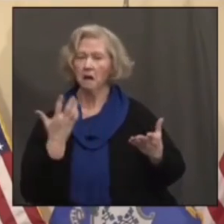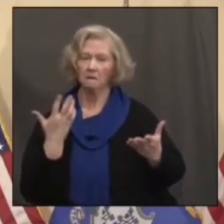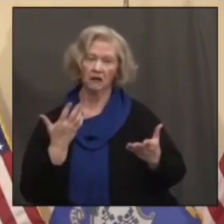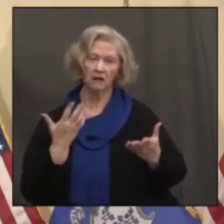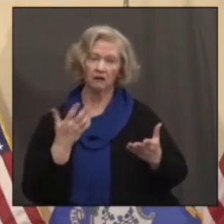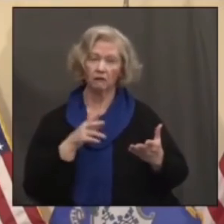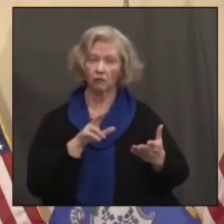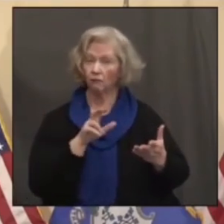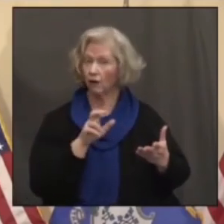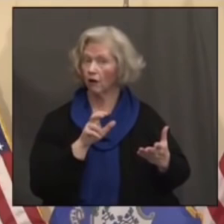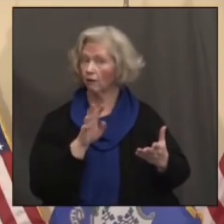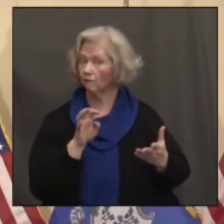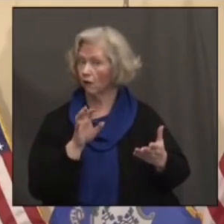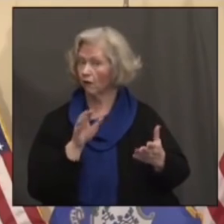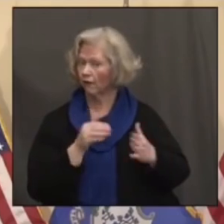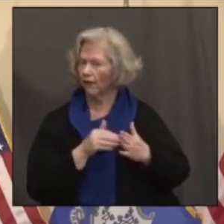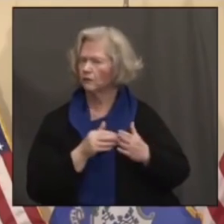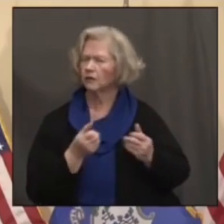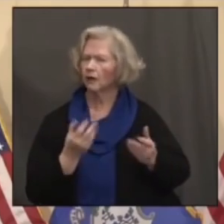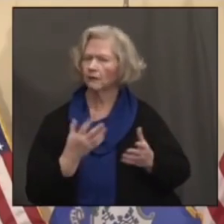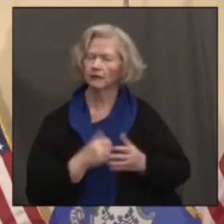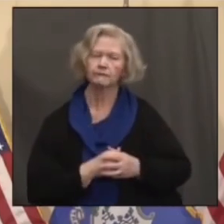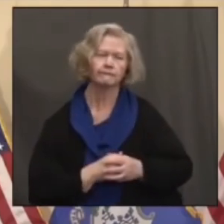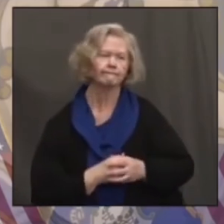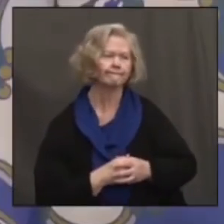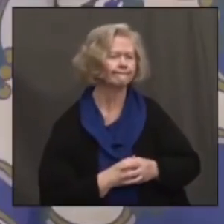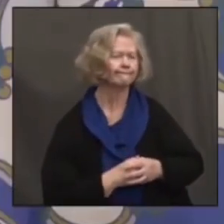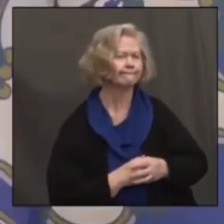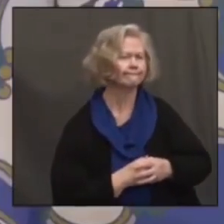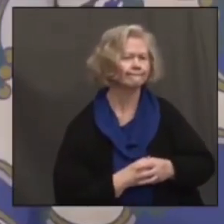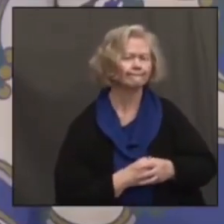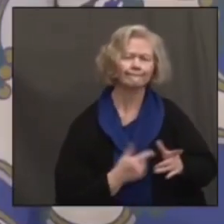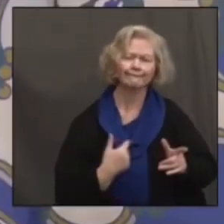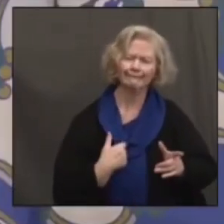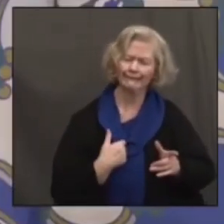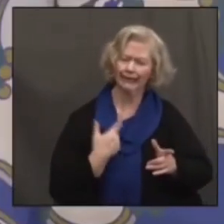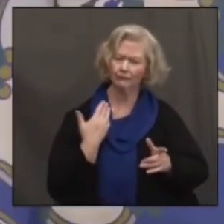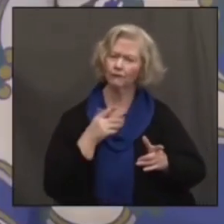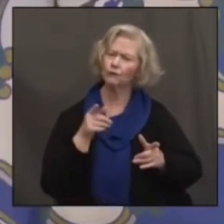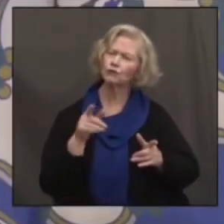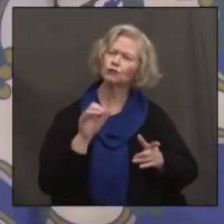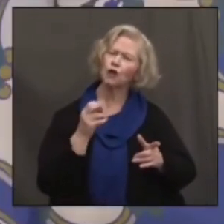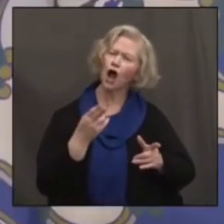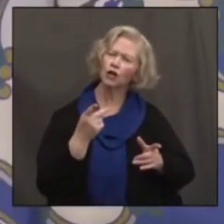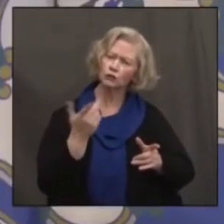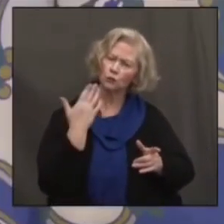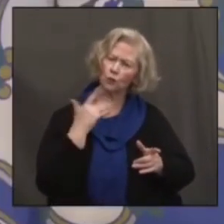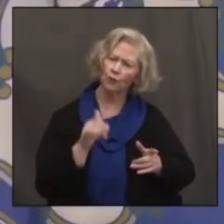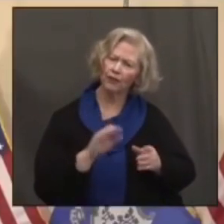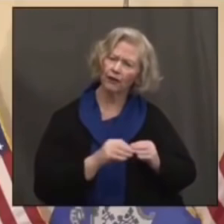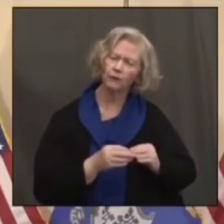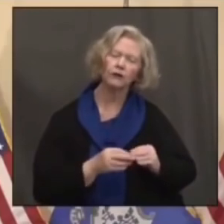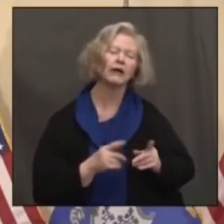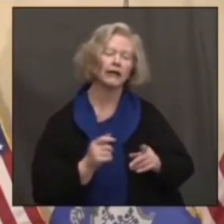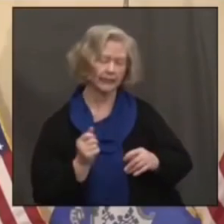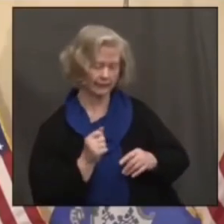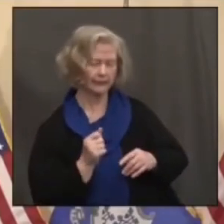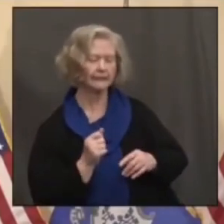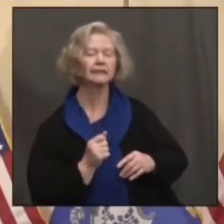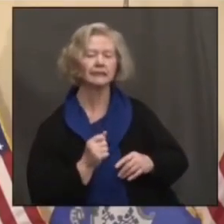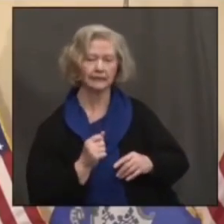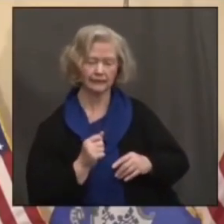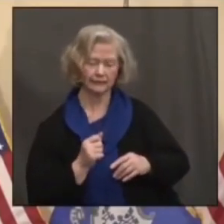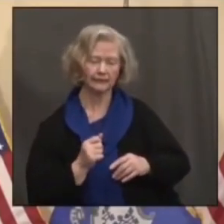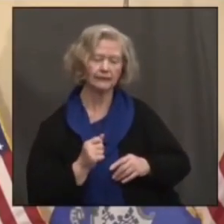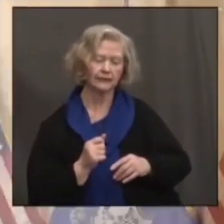300,000 400,000? Let's see. I think I had that number. you have that right in front of you, Josh? Yes. So